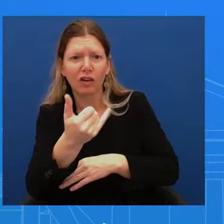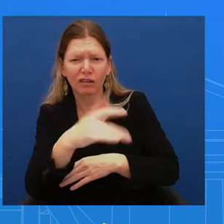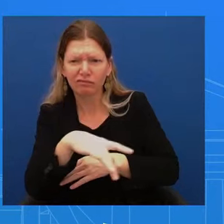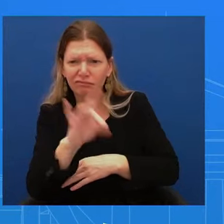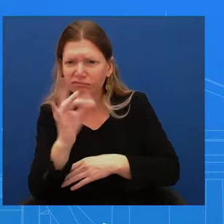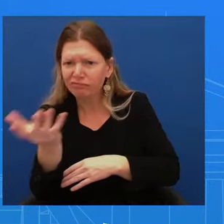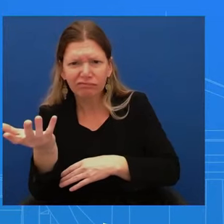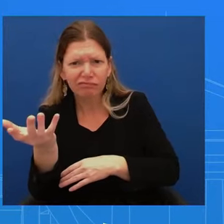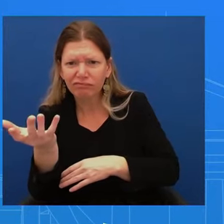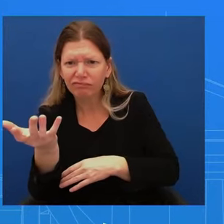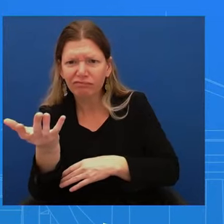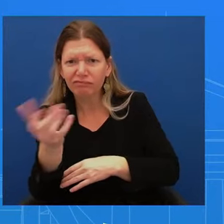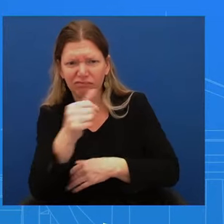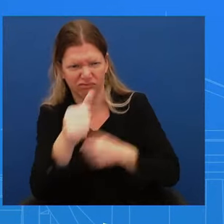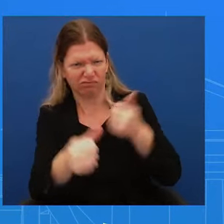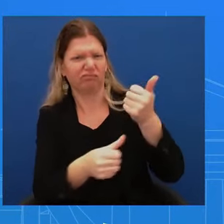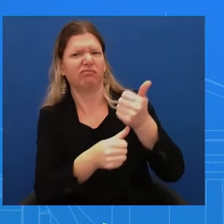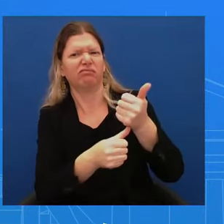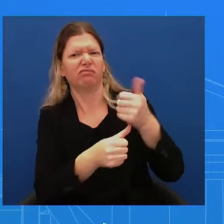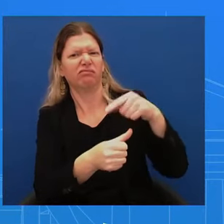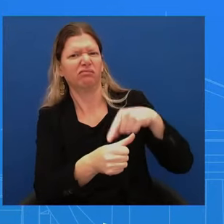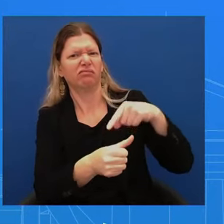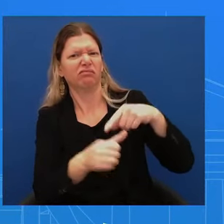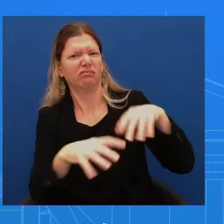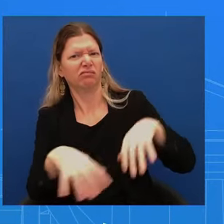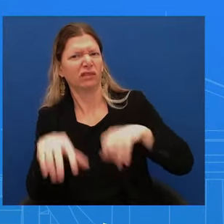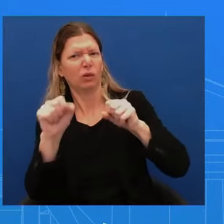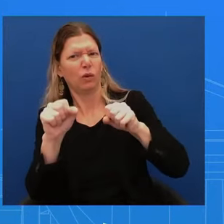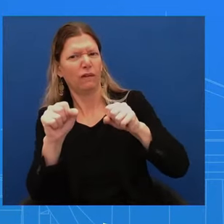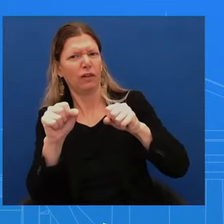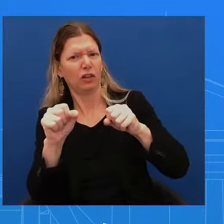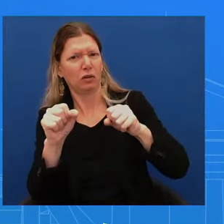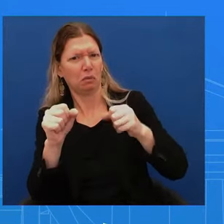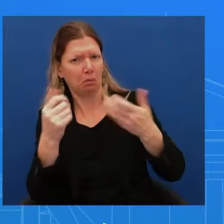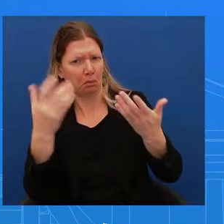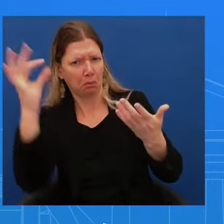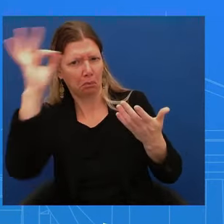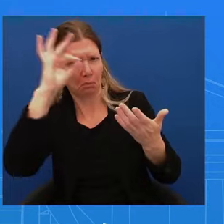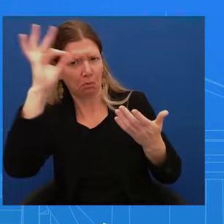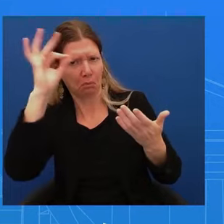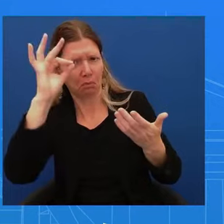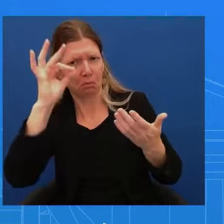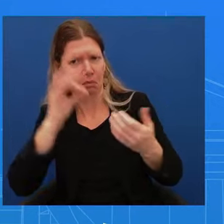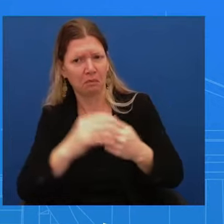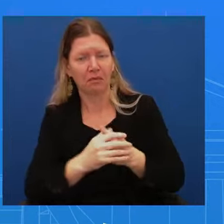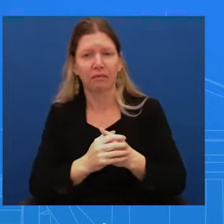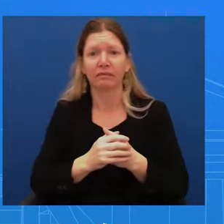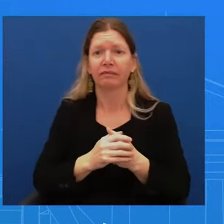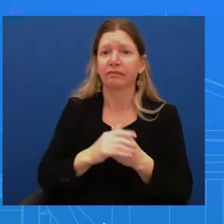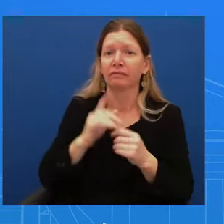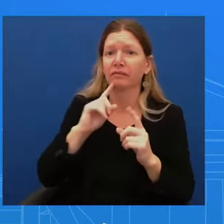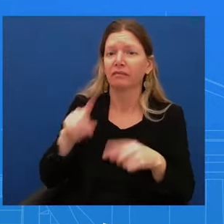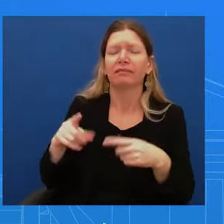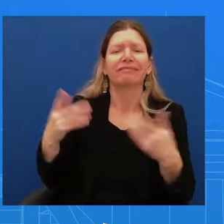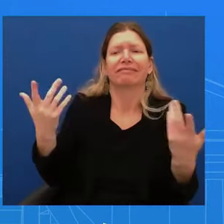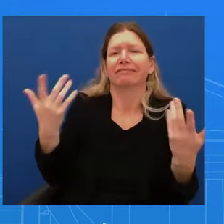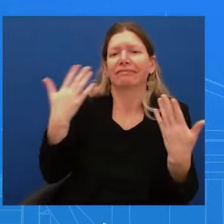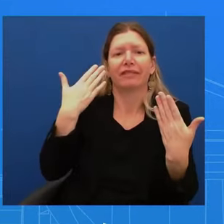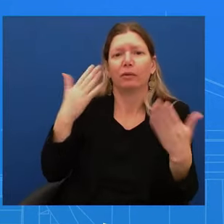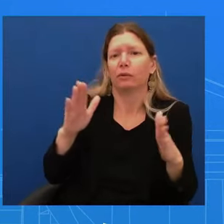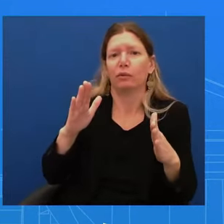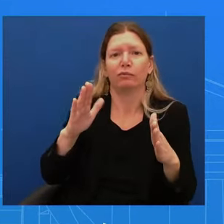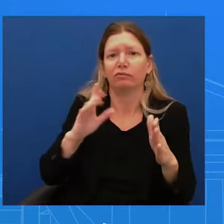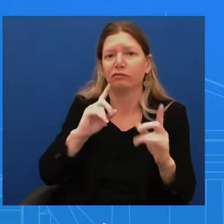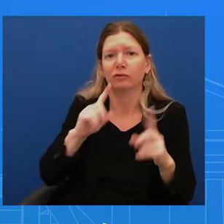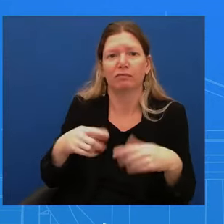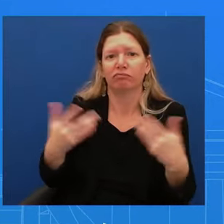she had full authority to to to run the Defense Department. And just one more on this now that the Pentagon has shared that Secretary